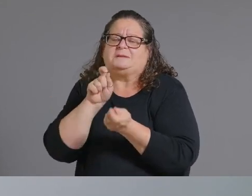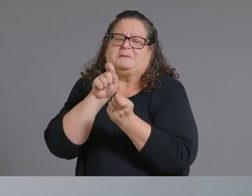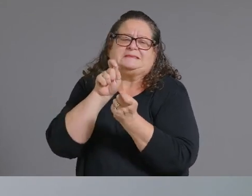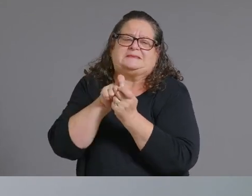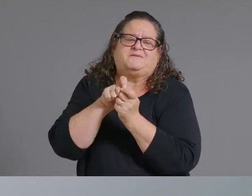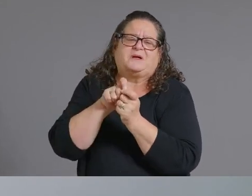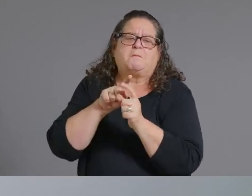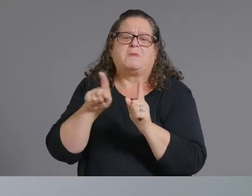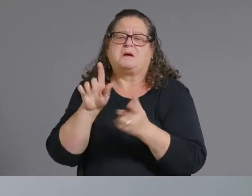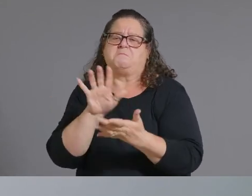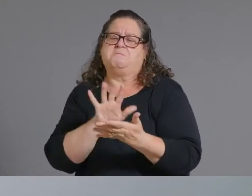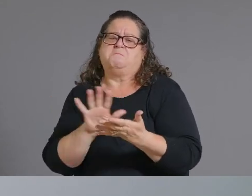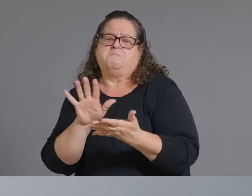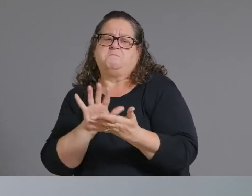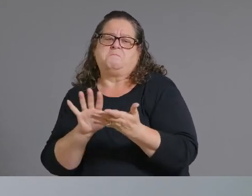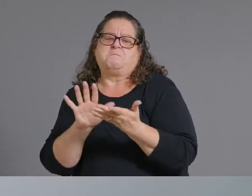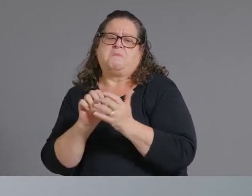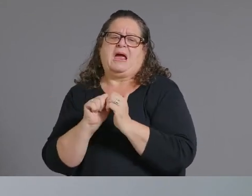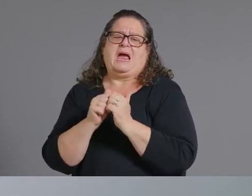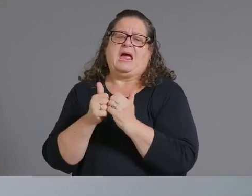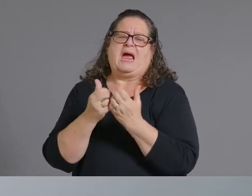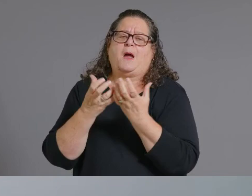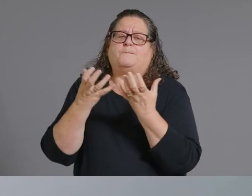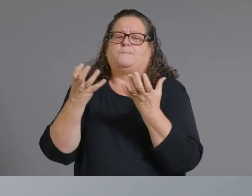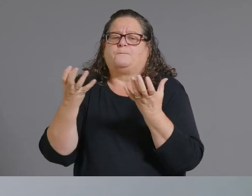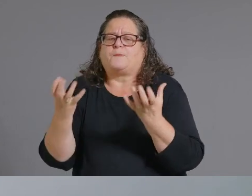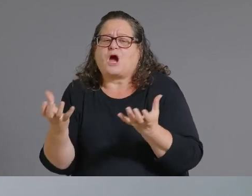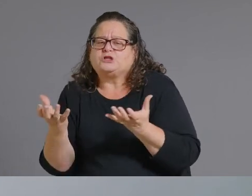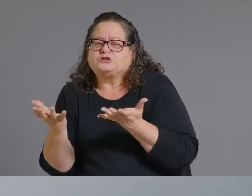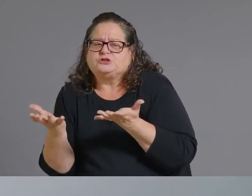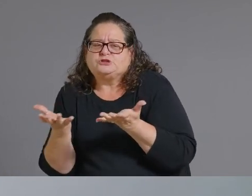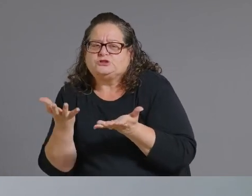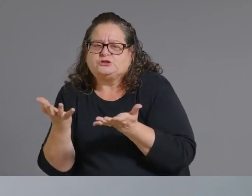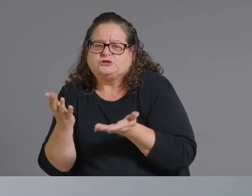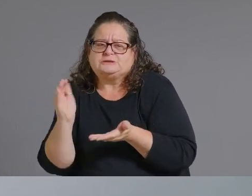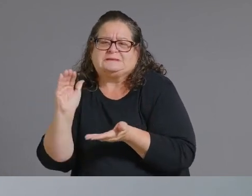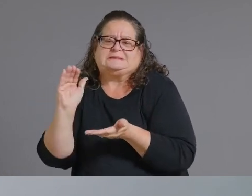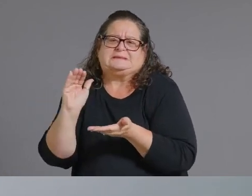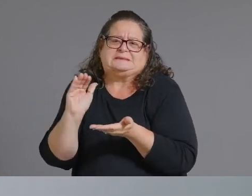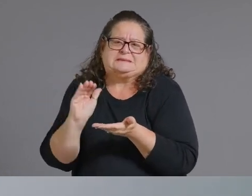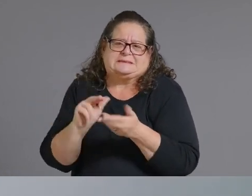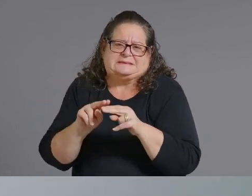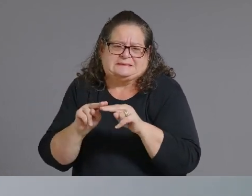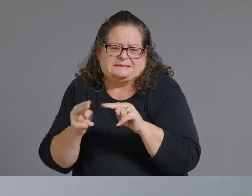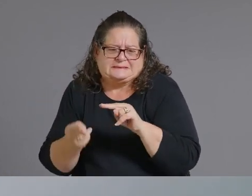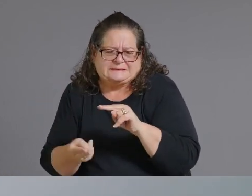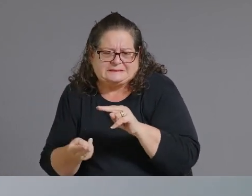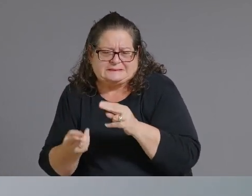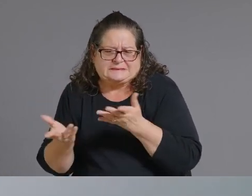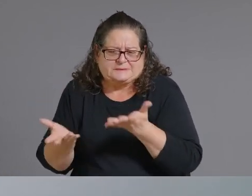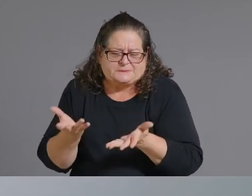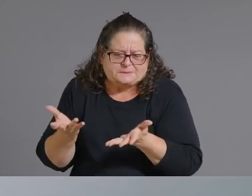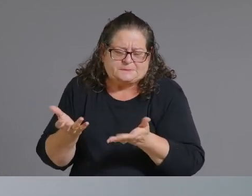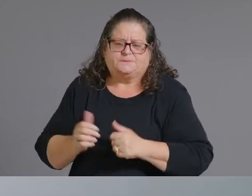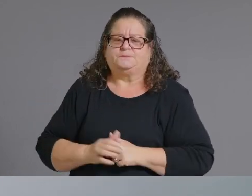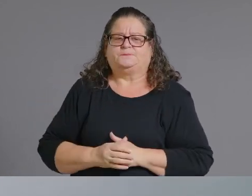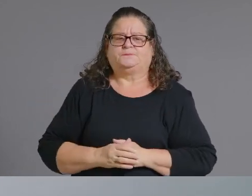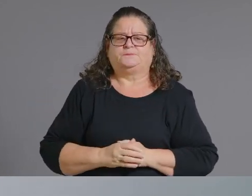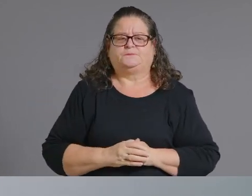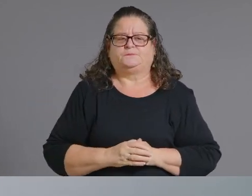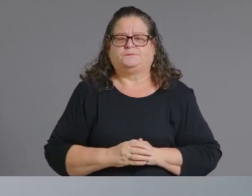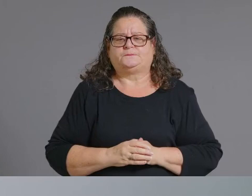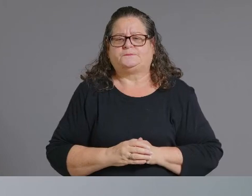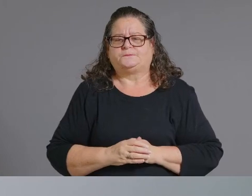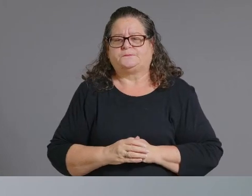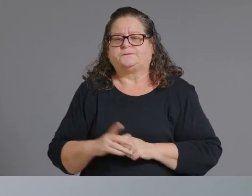how much the demand has decreased from say the peak until where we are now um i can give you